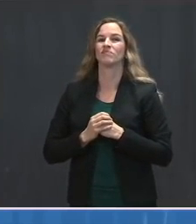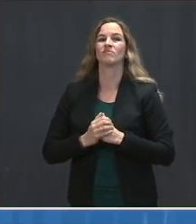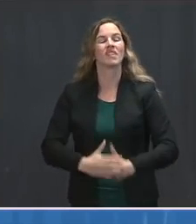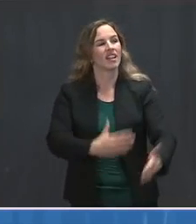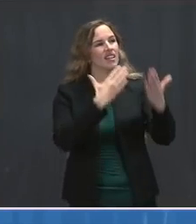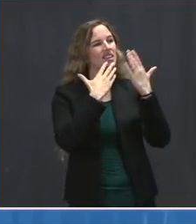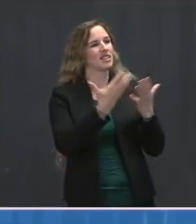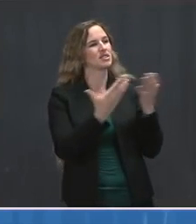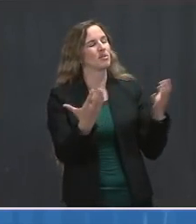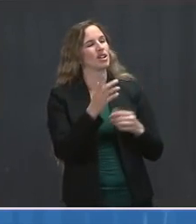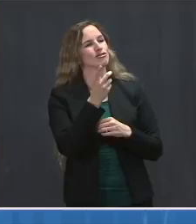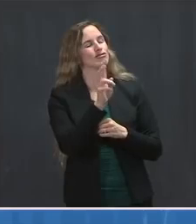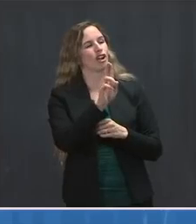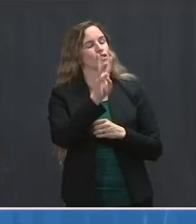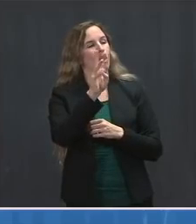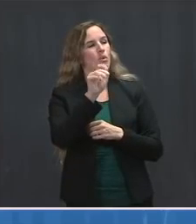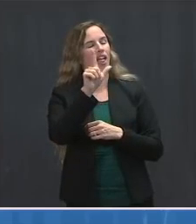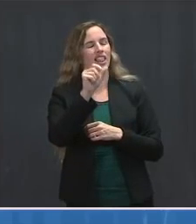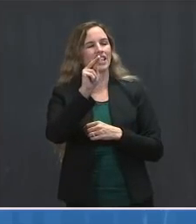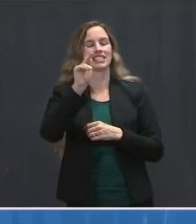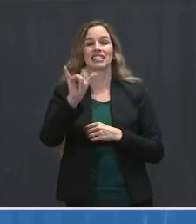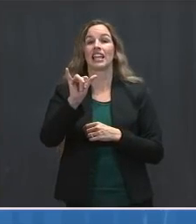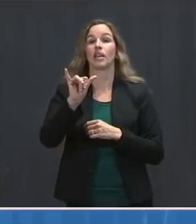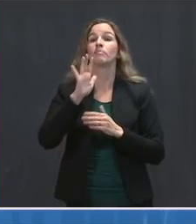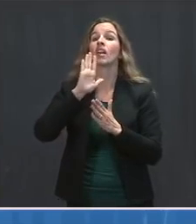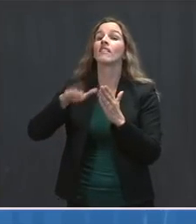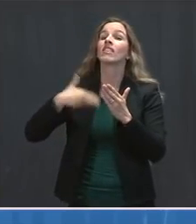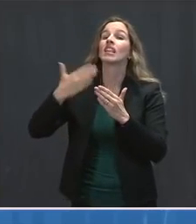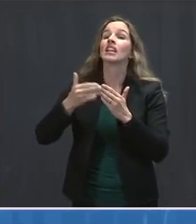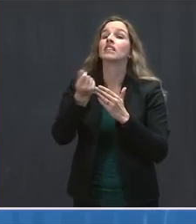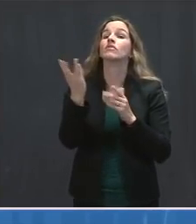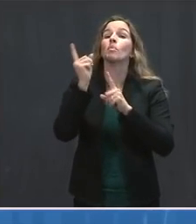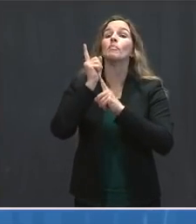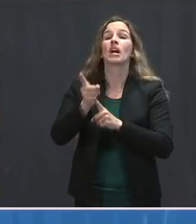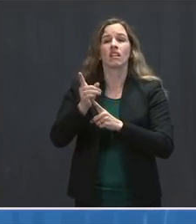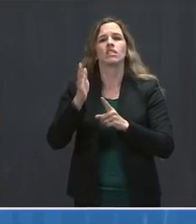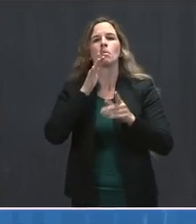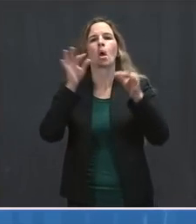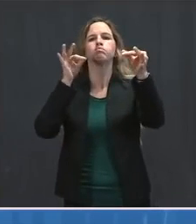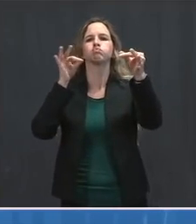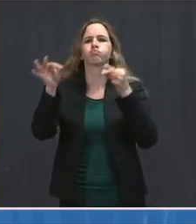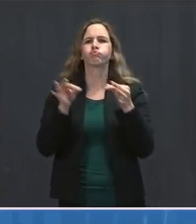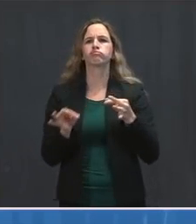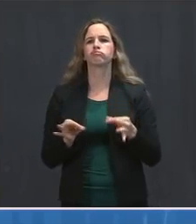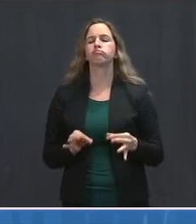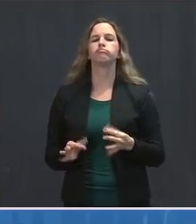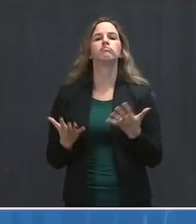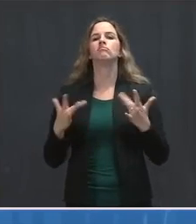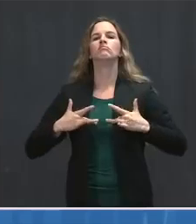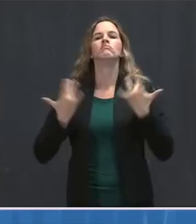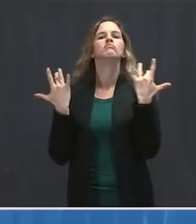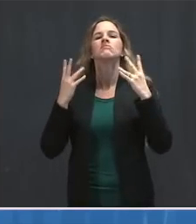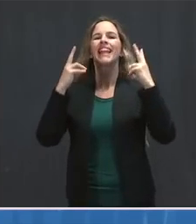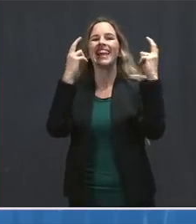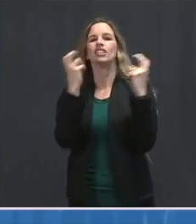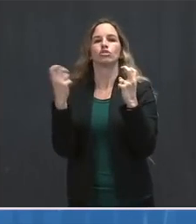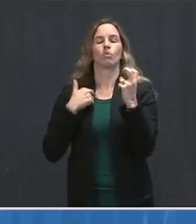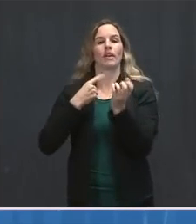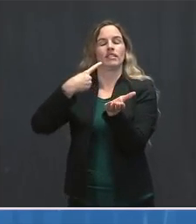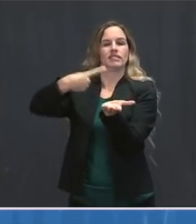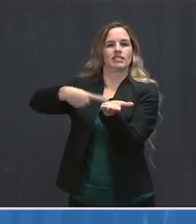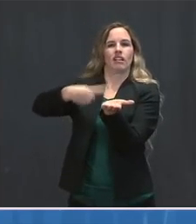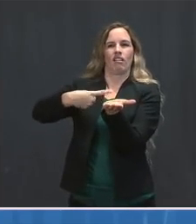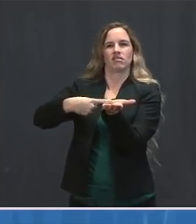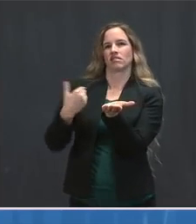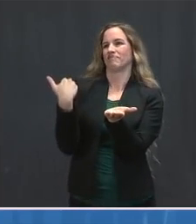Walensky. What I'd like to do in the next couple of minutes is just to bring you up to date on one of the issues that we discussed at our